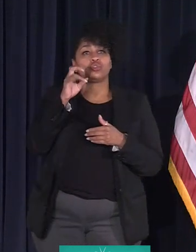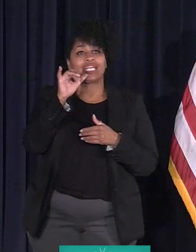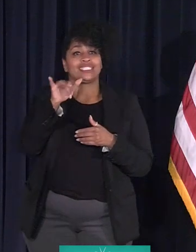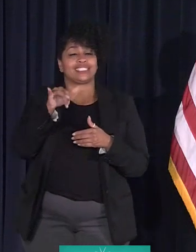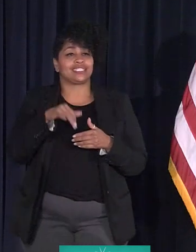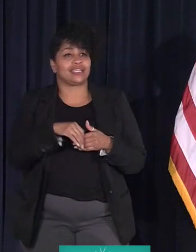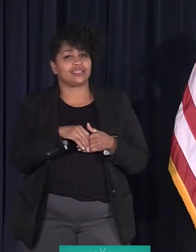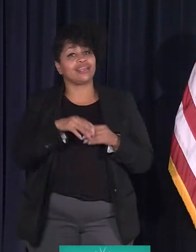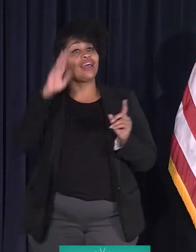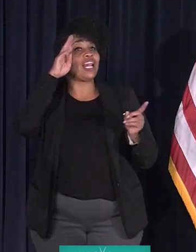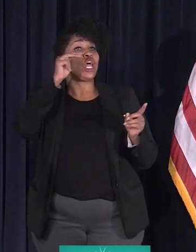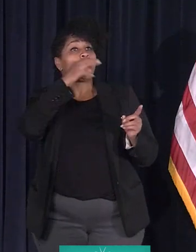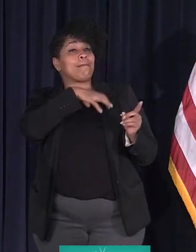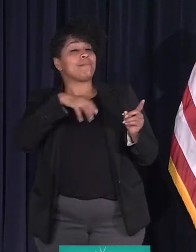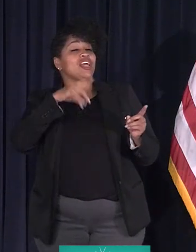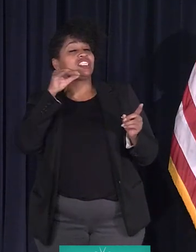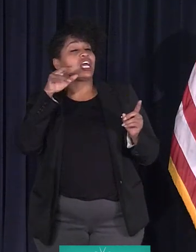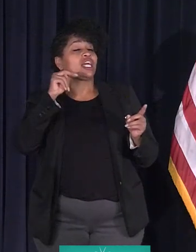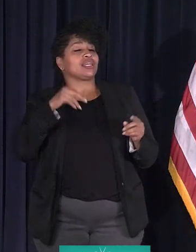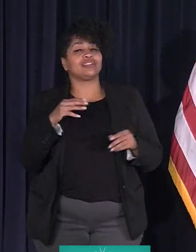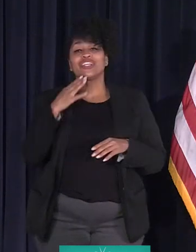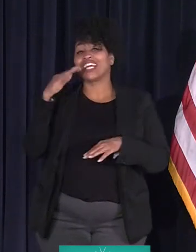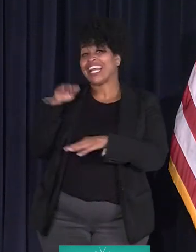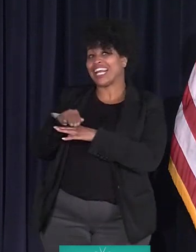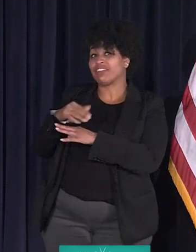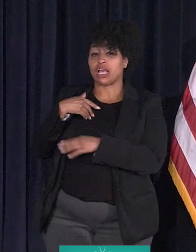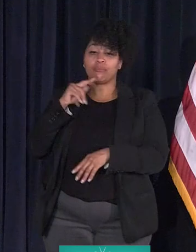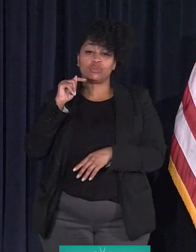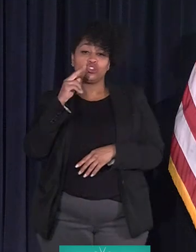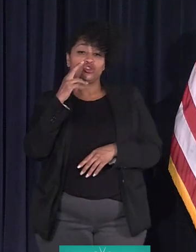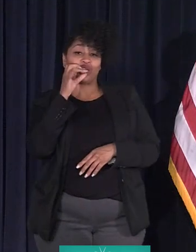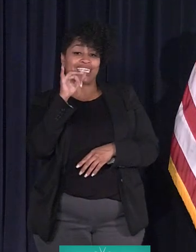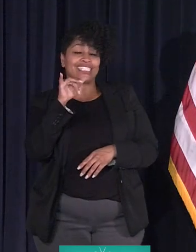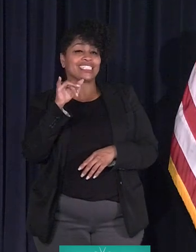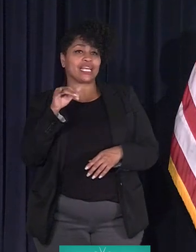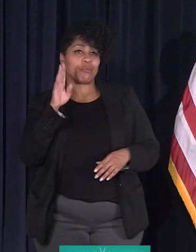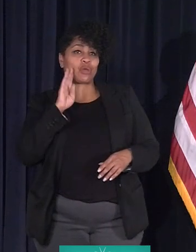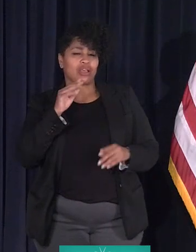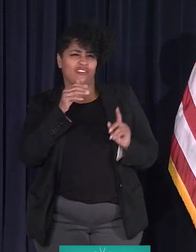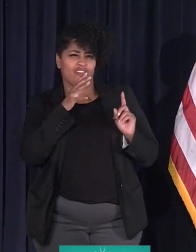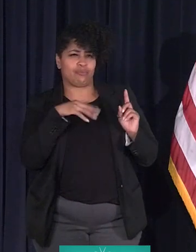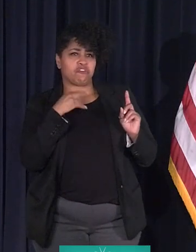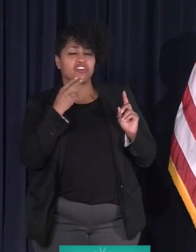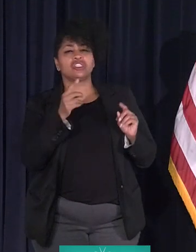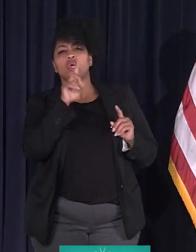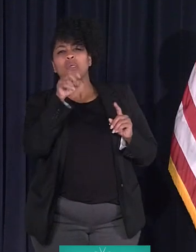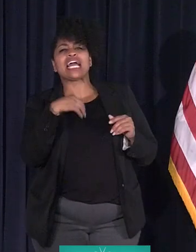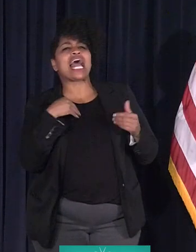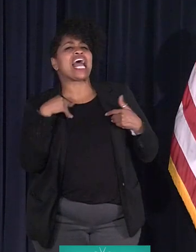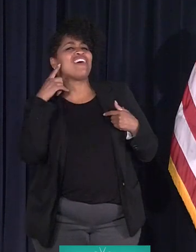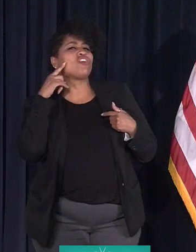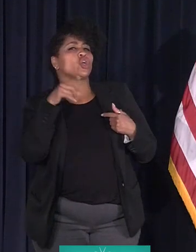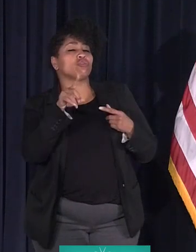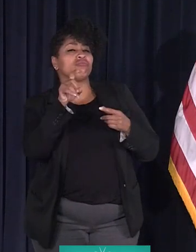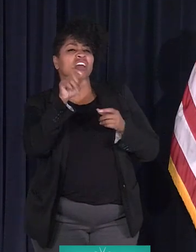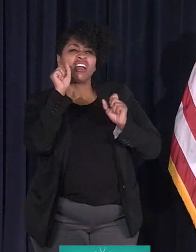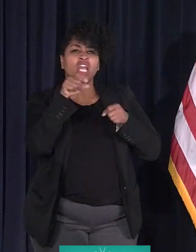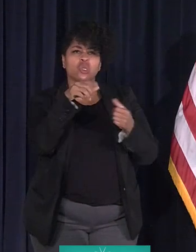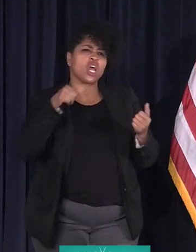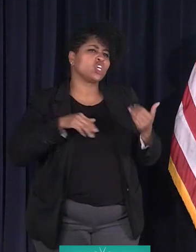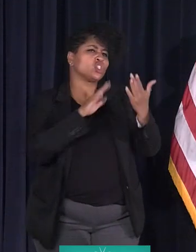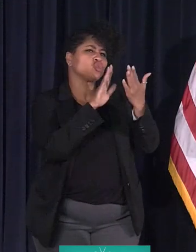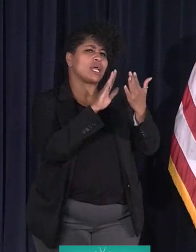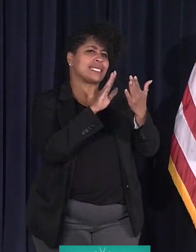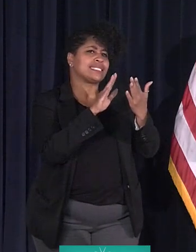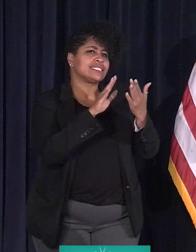Hey, Mayor Duggan. Good evening. My name's Tracy Brown. Good evening. The question I have for you is can you address